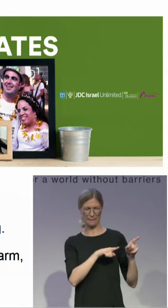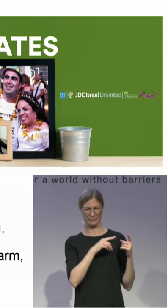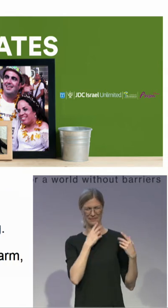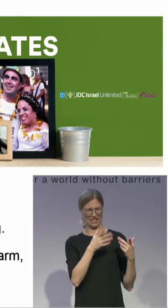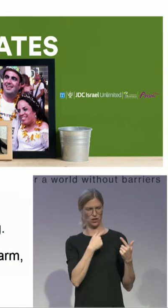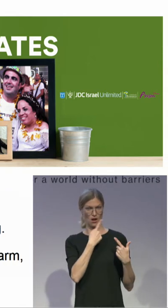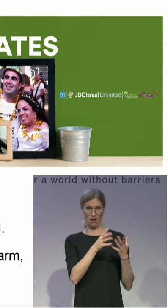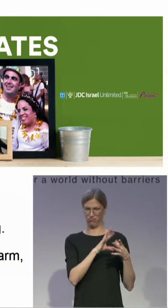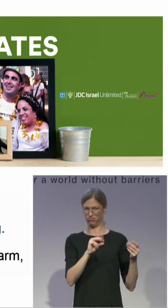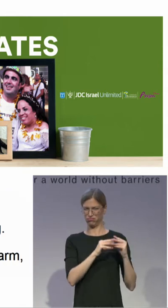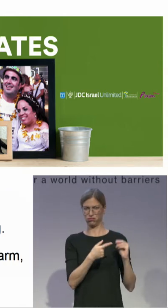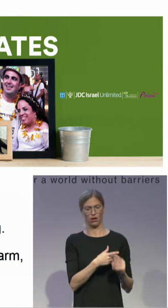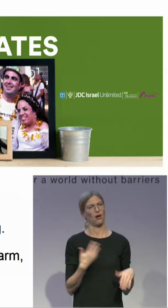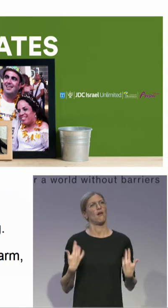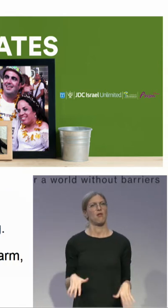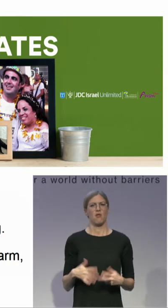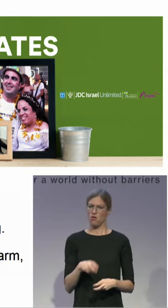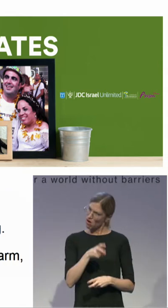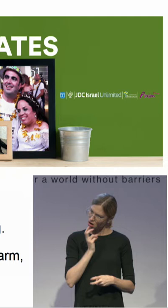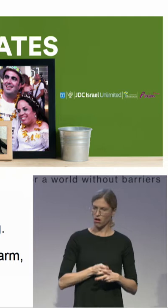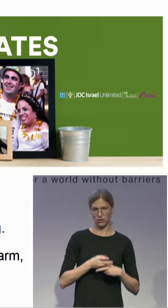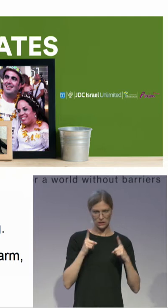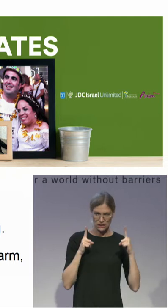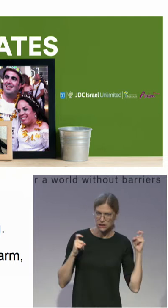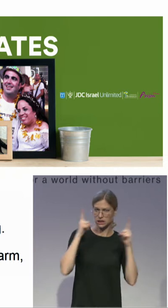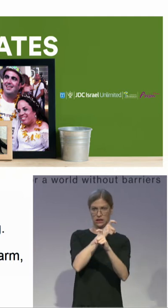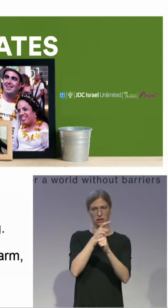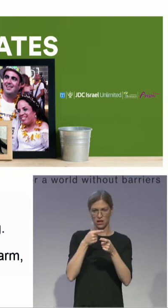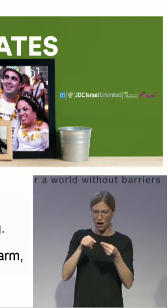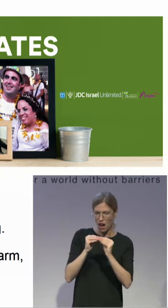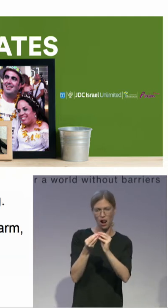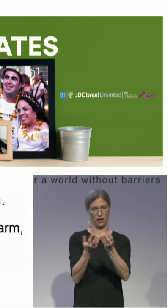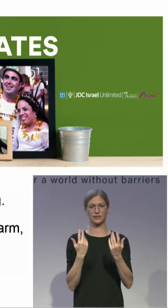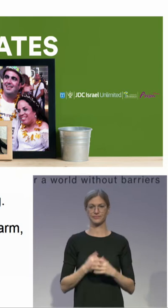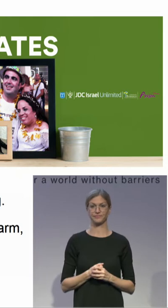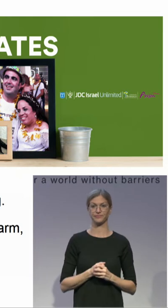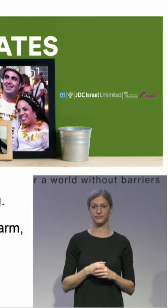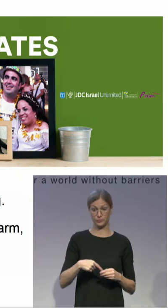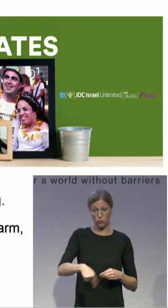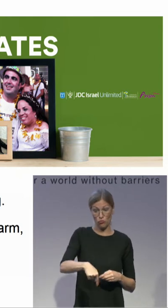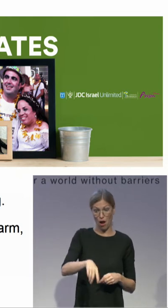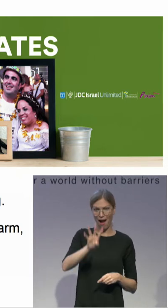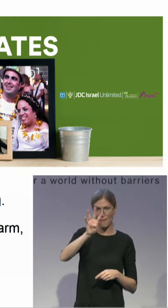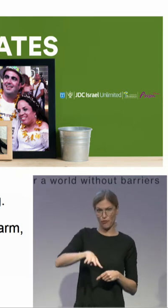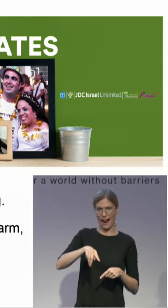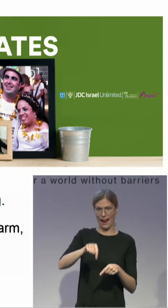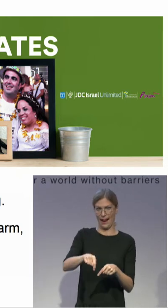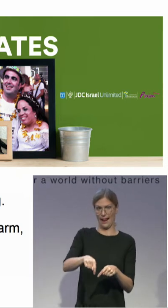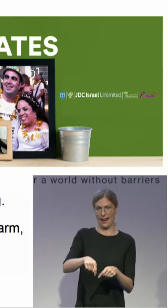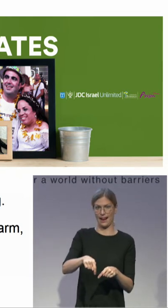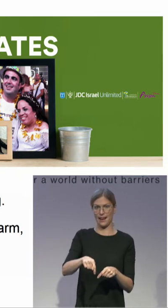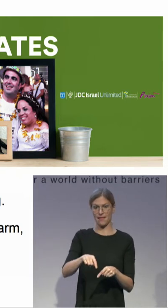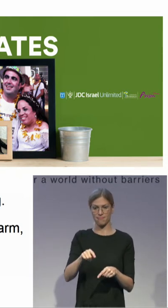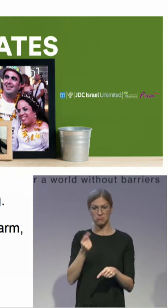at April, we'll start a supported decision-making pilot following the